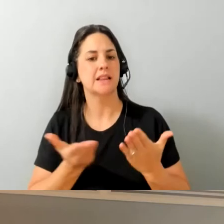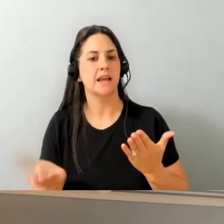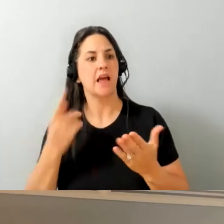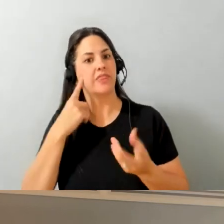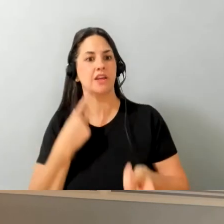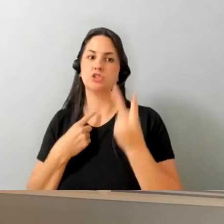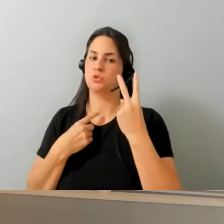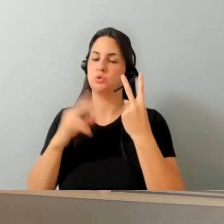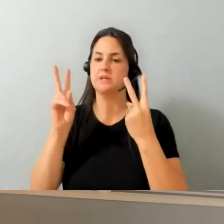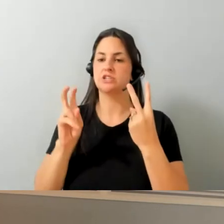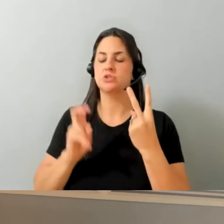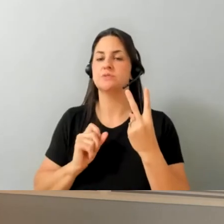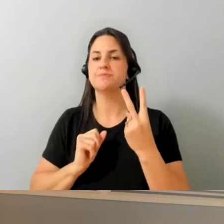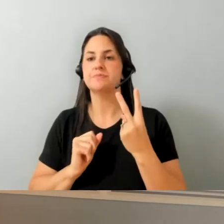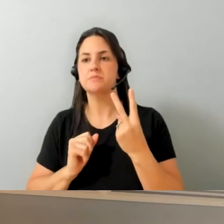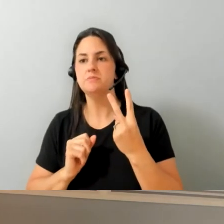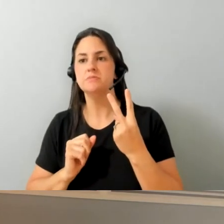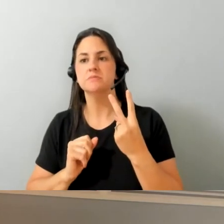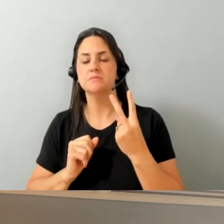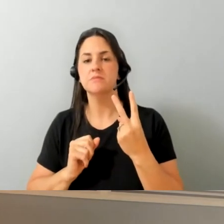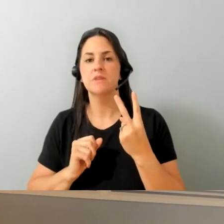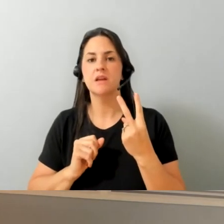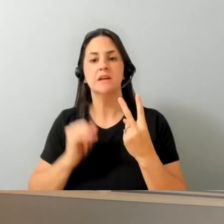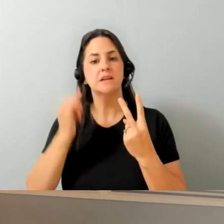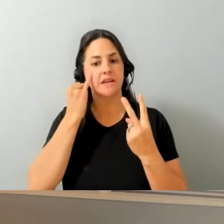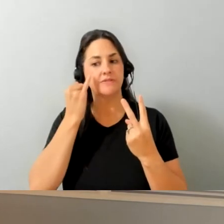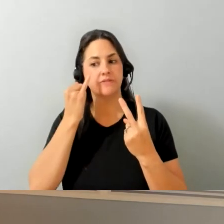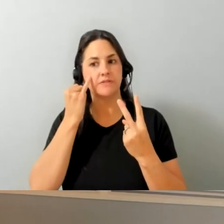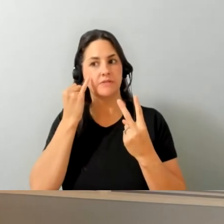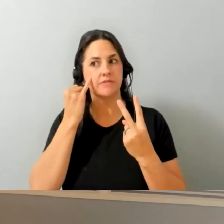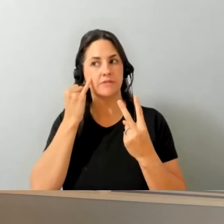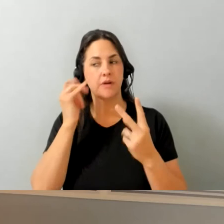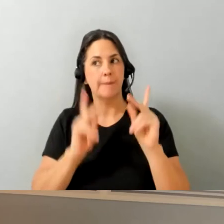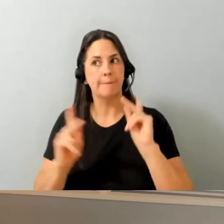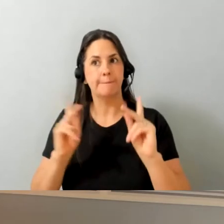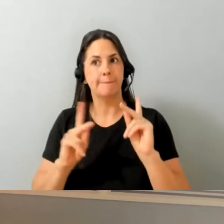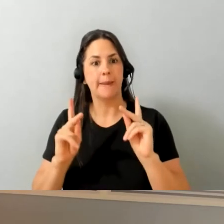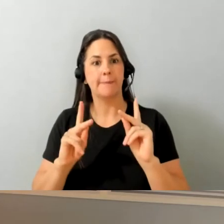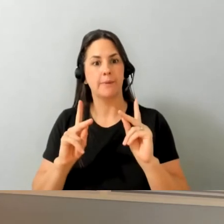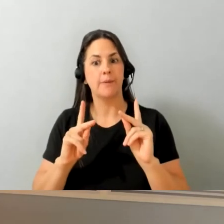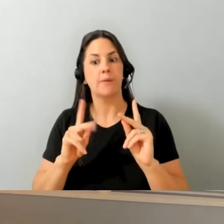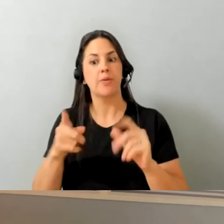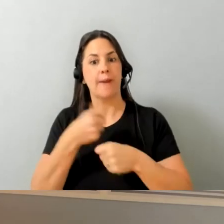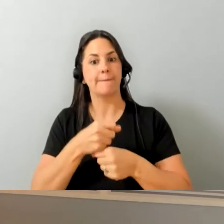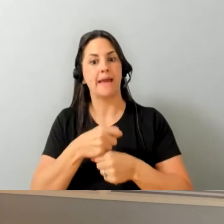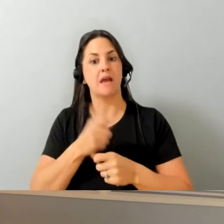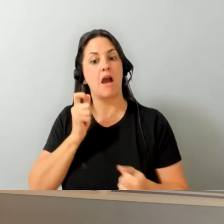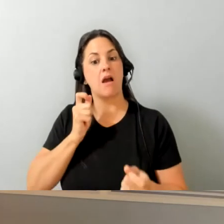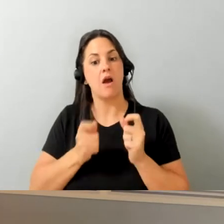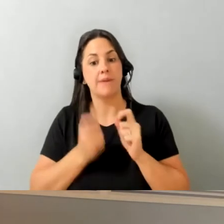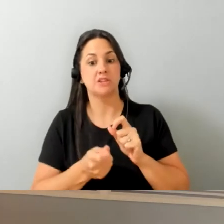issues that arise out of this is one is whether or not the accommodations that people are making are consistent uh although the